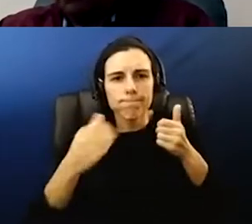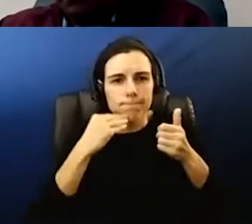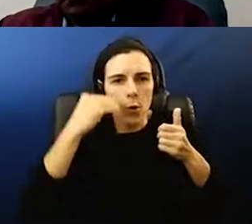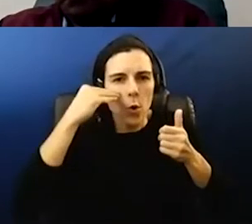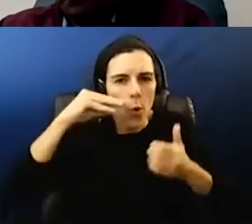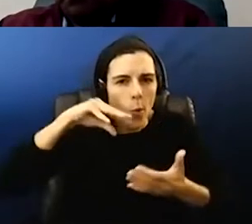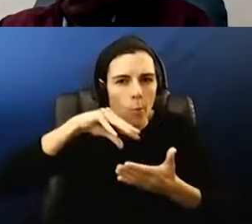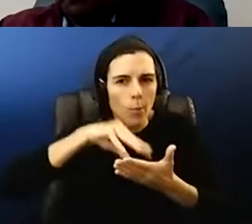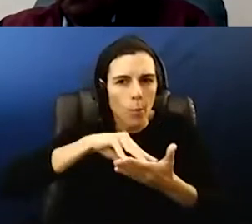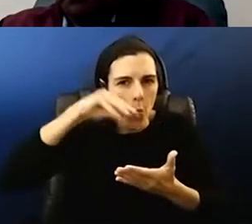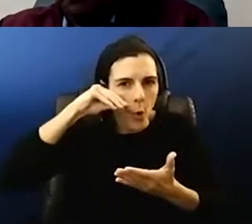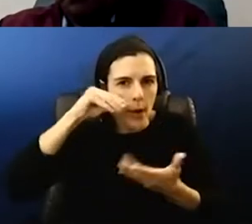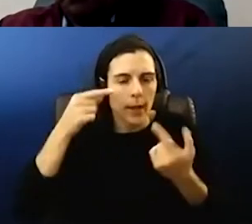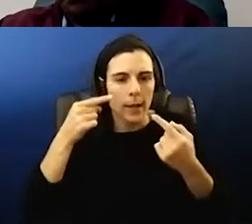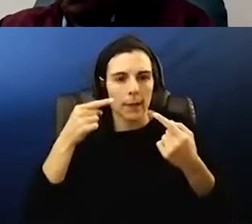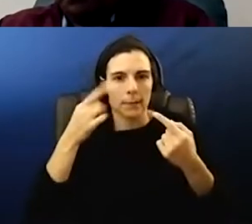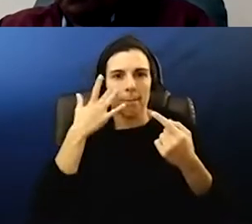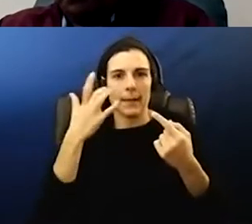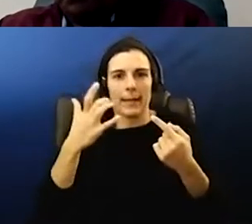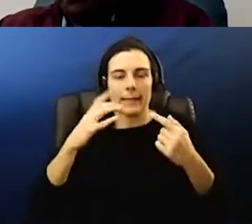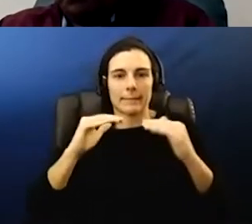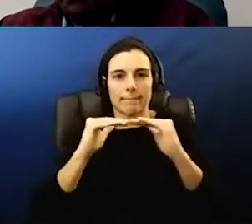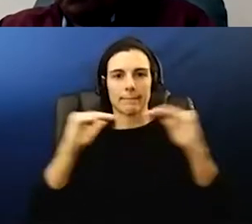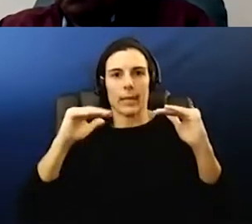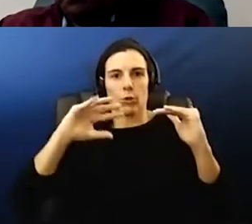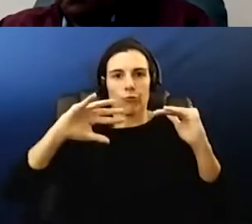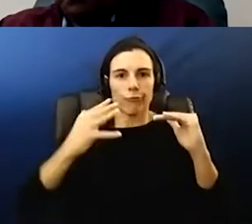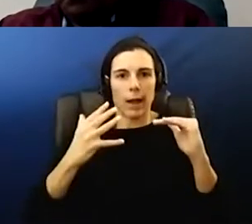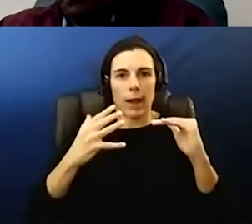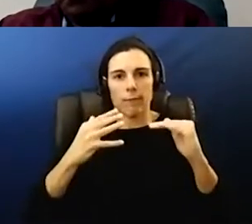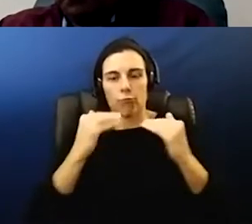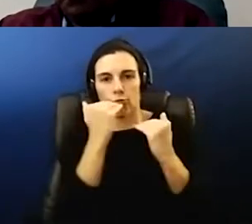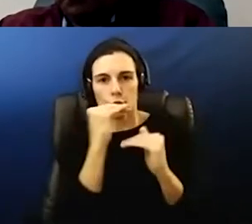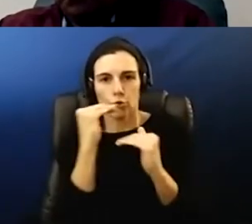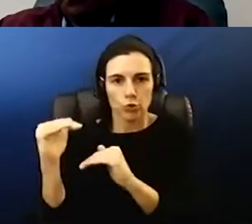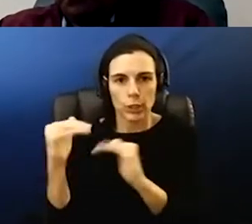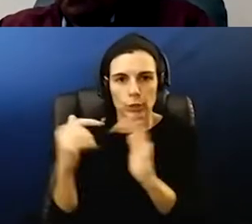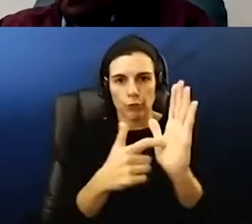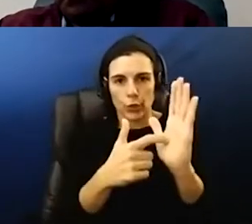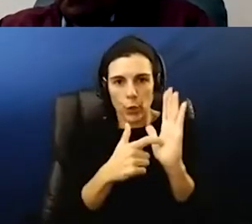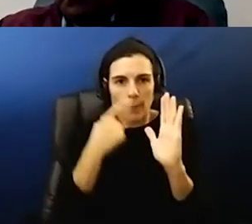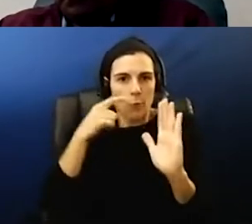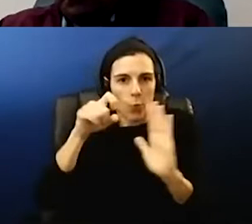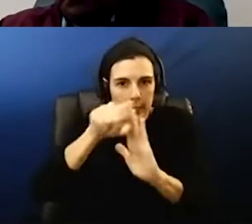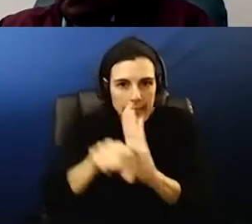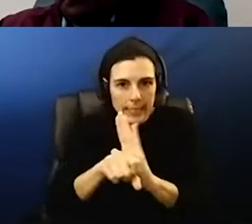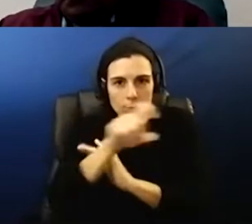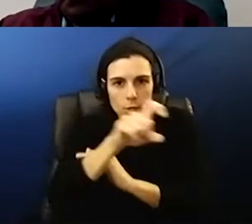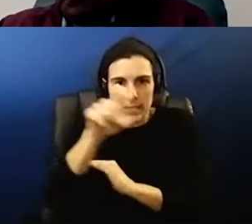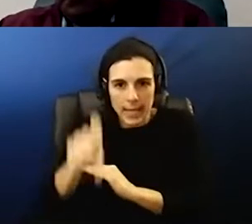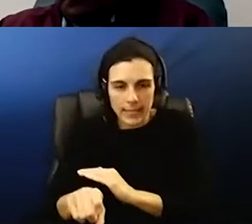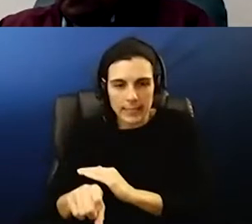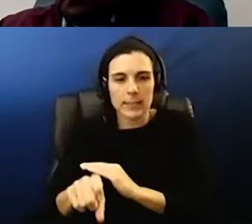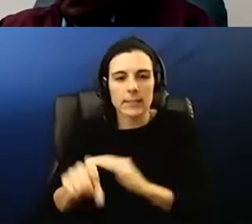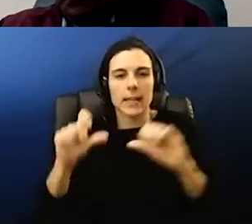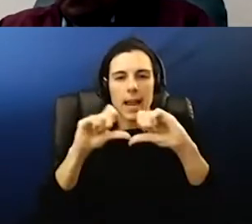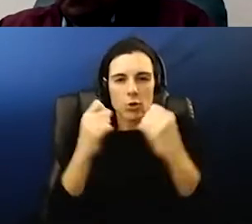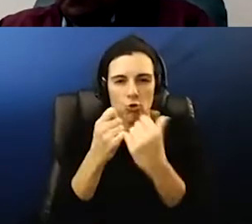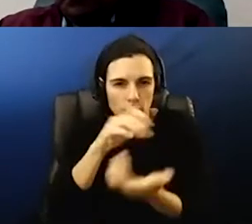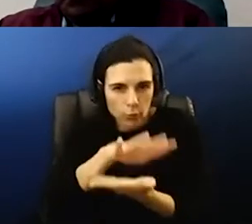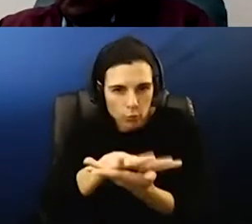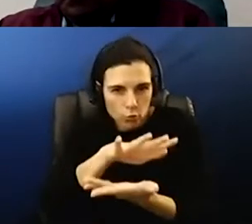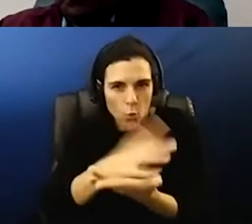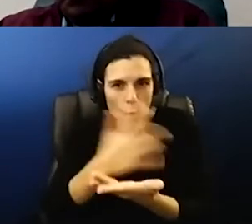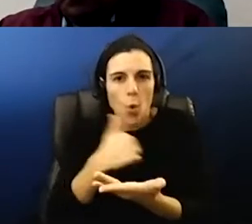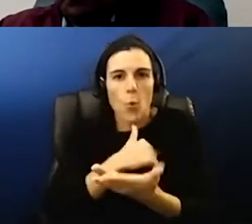stage five restrictions um and that there is a requirement of course for the state but the texas education agency um that we continue to